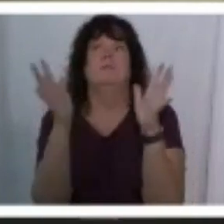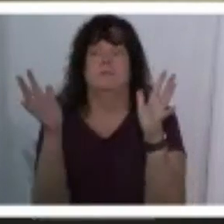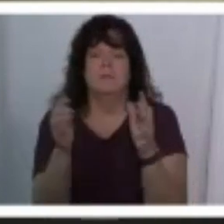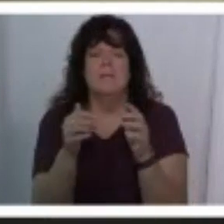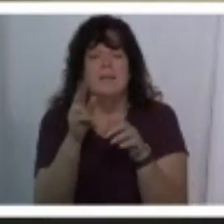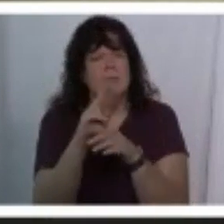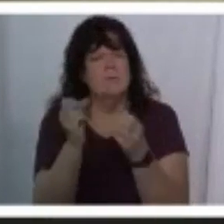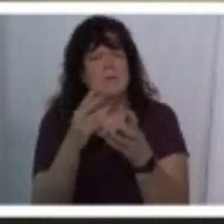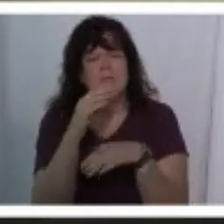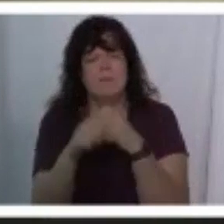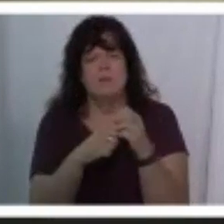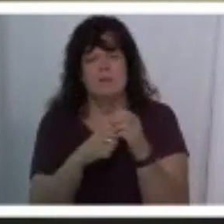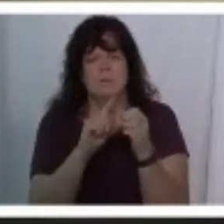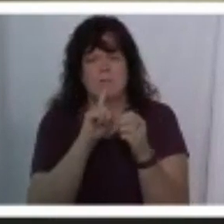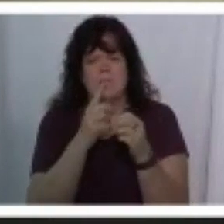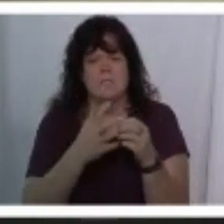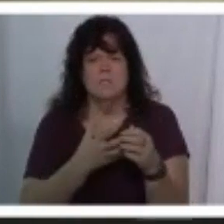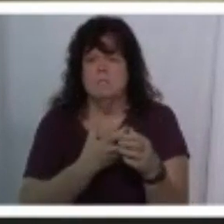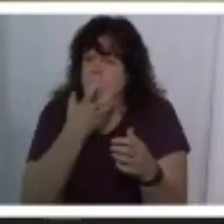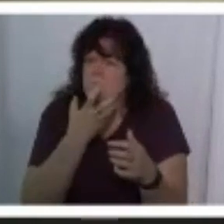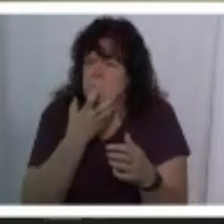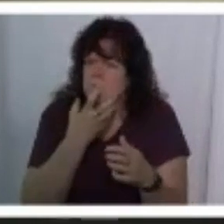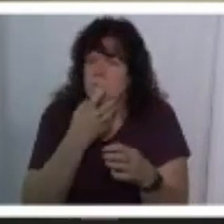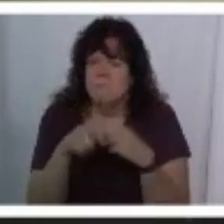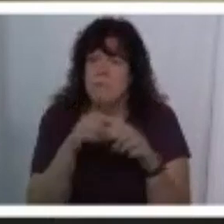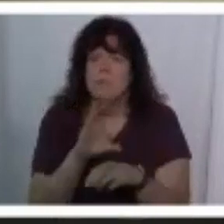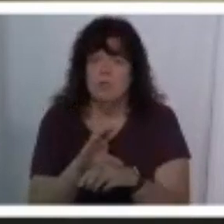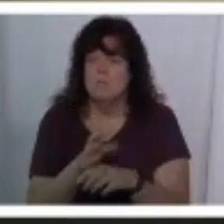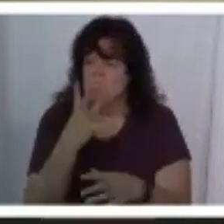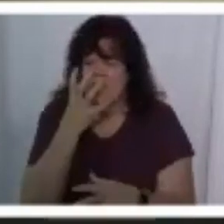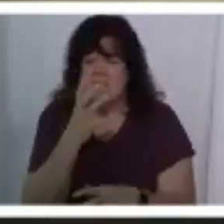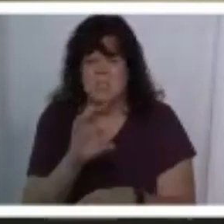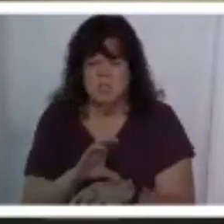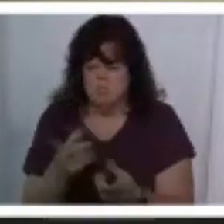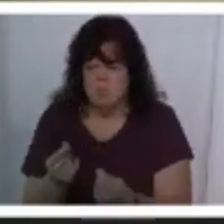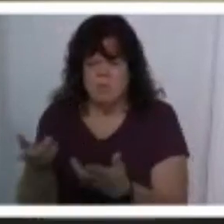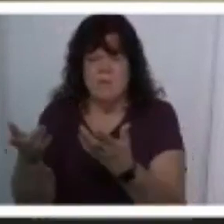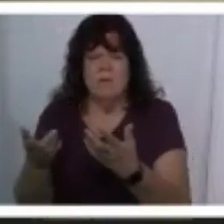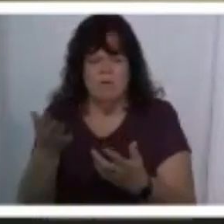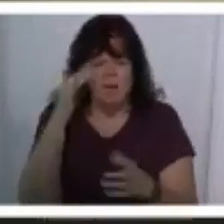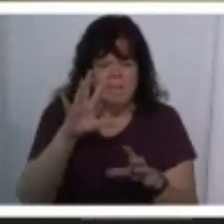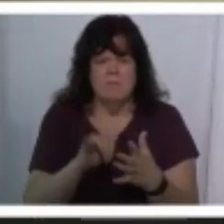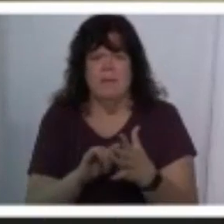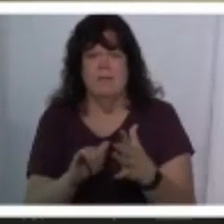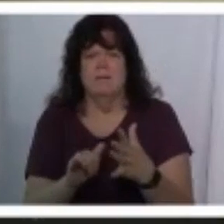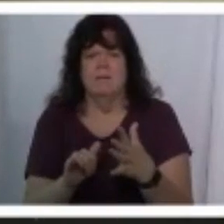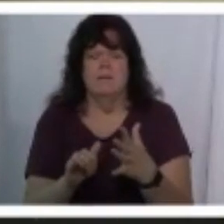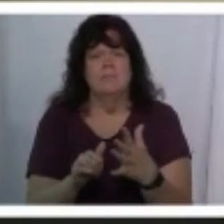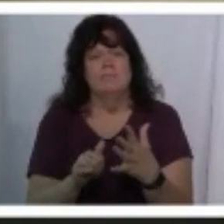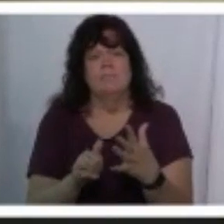so angry about the church mad at what the church is doing you know and um